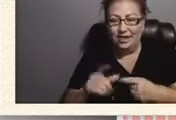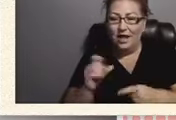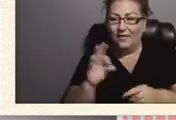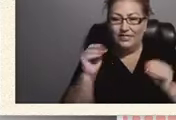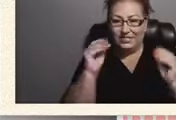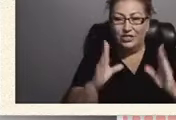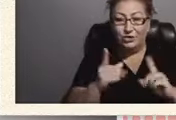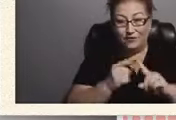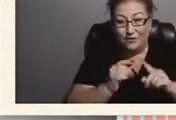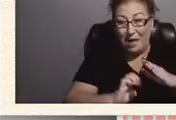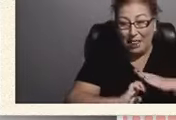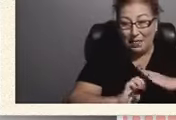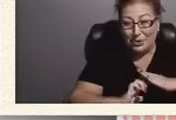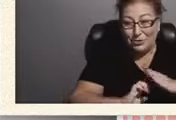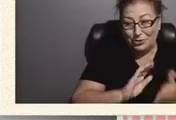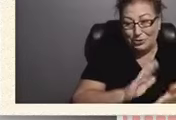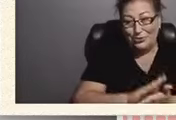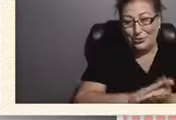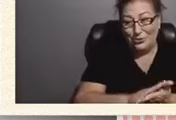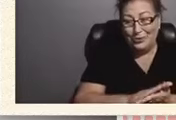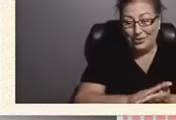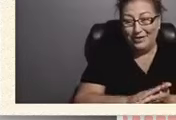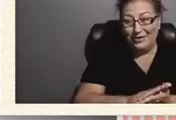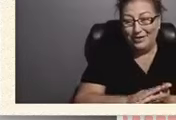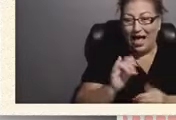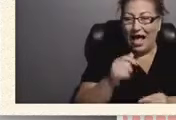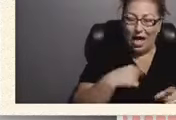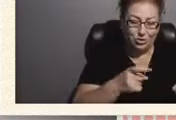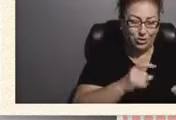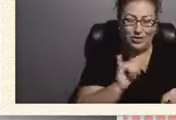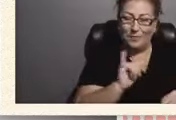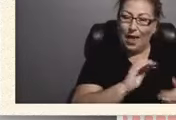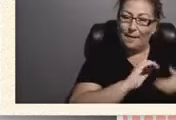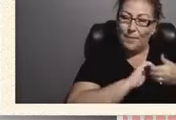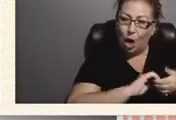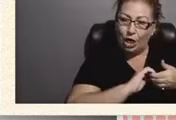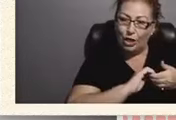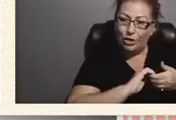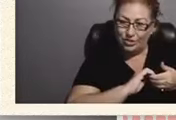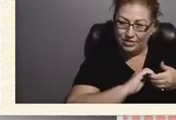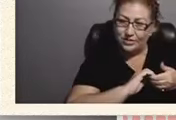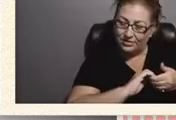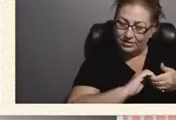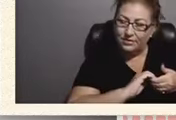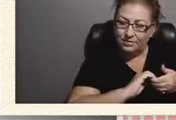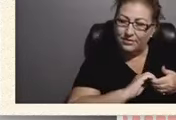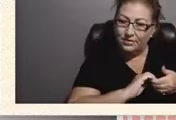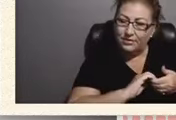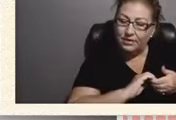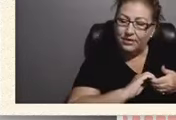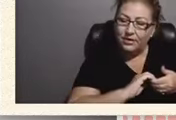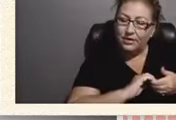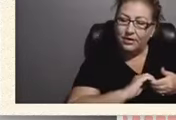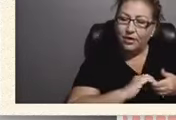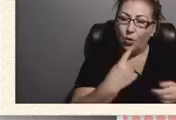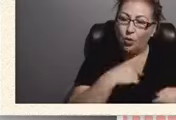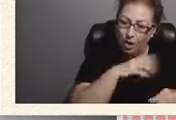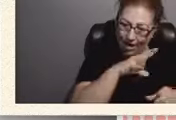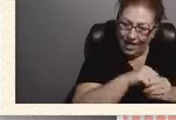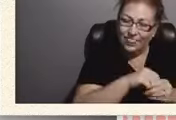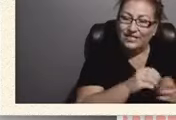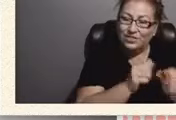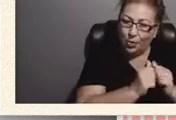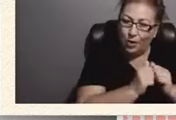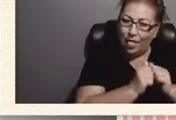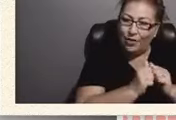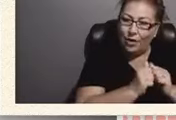school. Like I treat them like partners, like we win this together. You know, how can